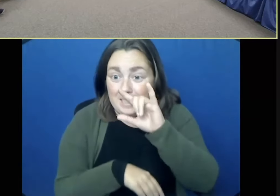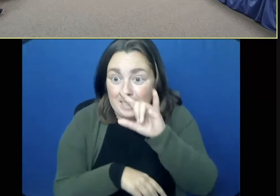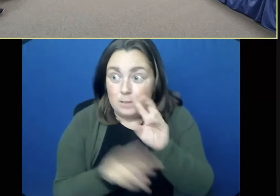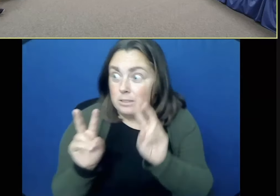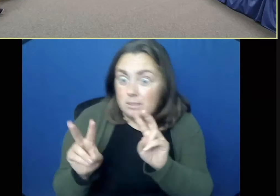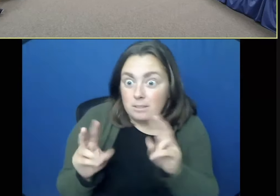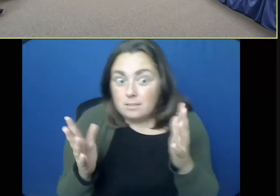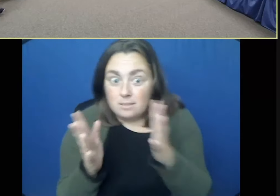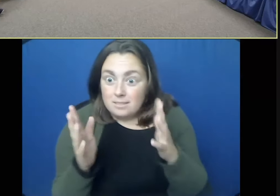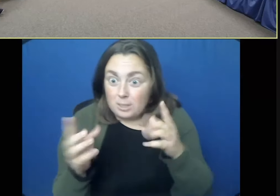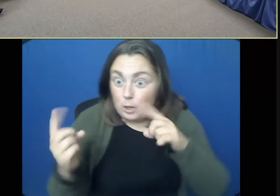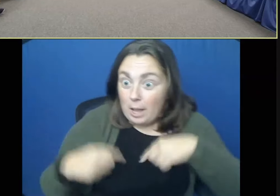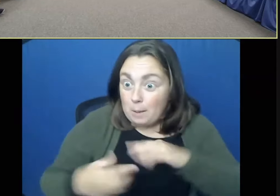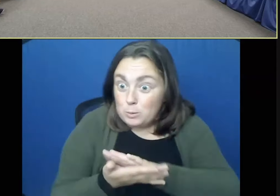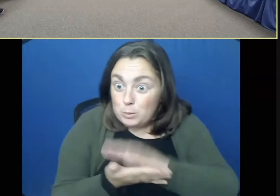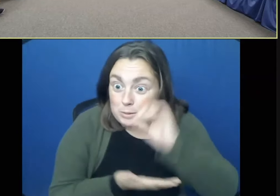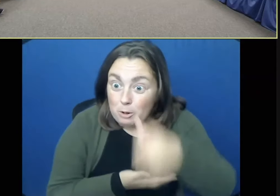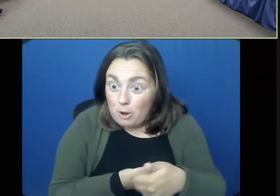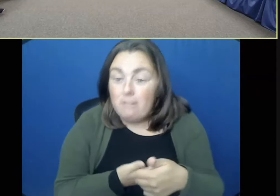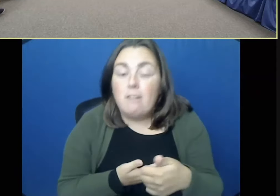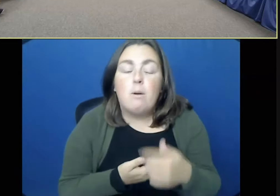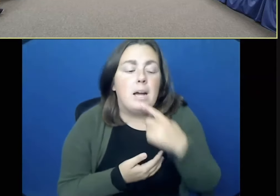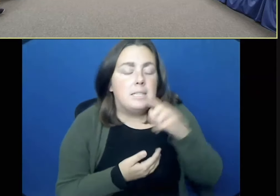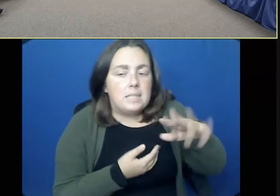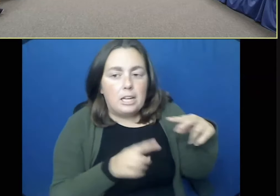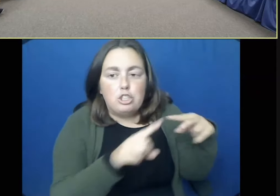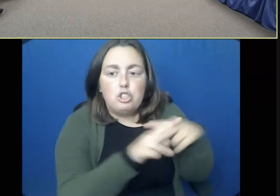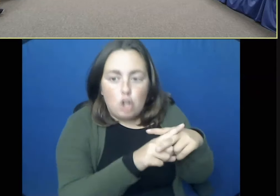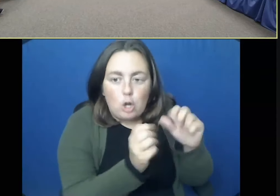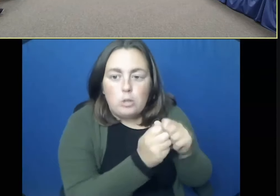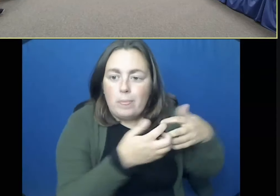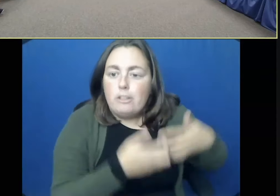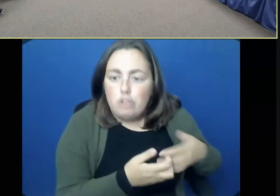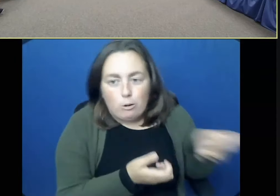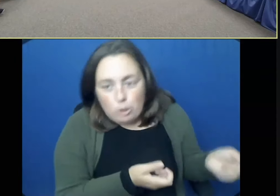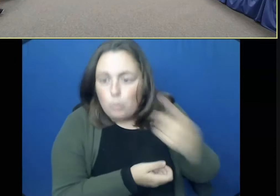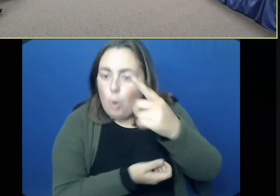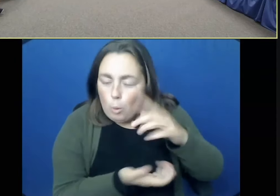today. Are we going to today? I was like, charge your Chromebooks with the generator. Yeah.